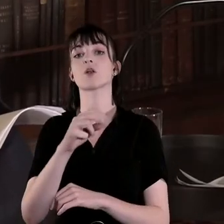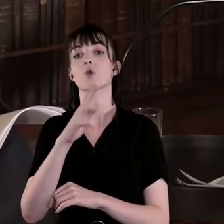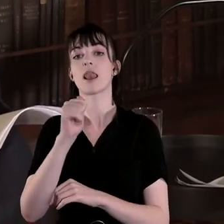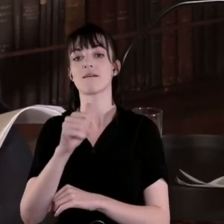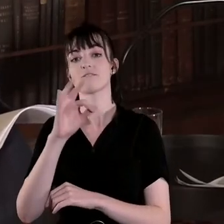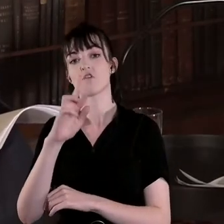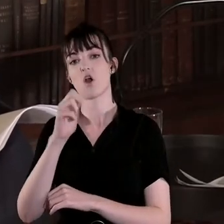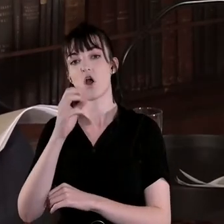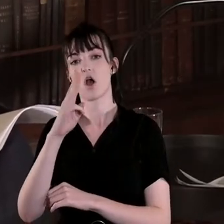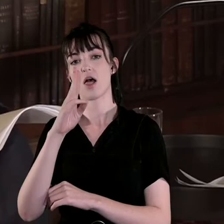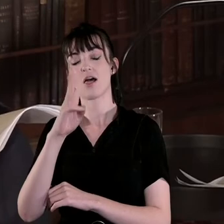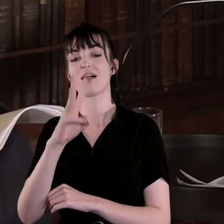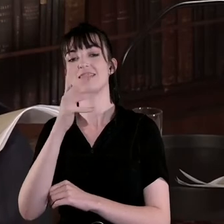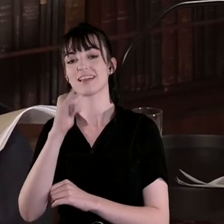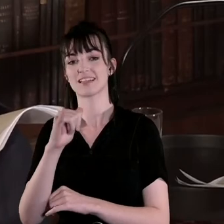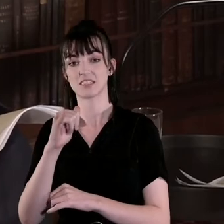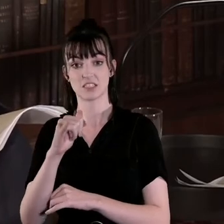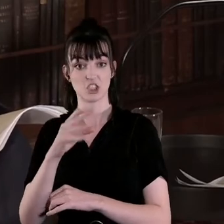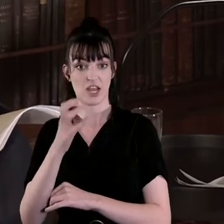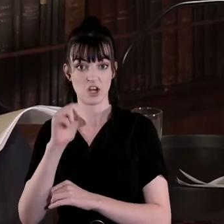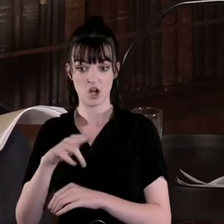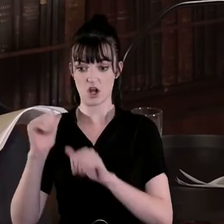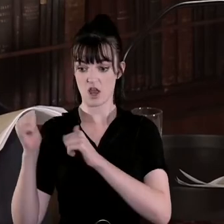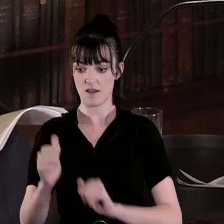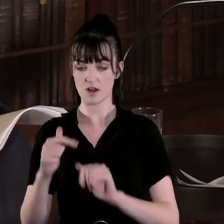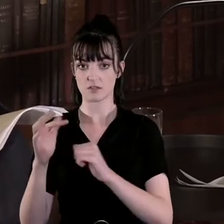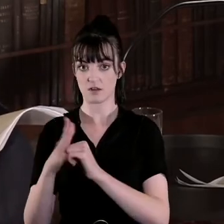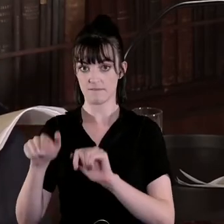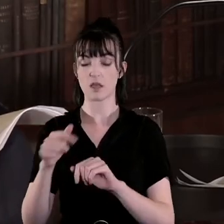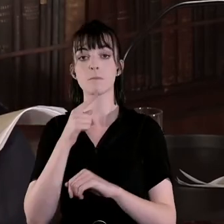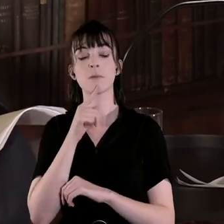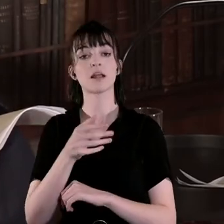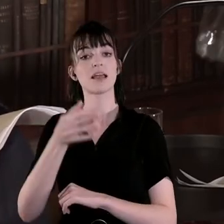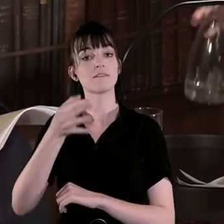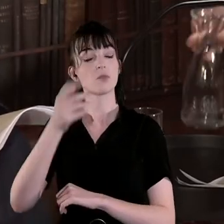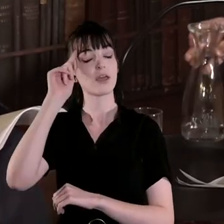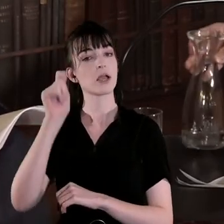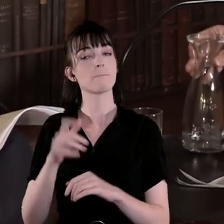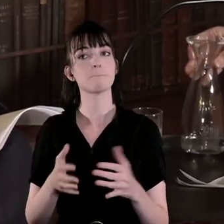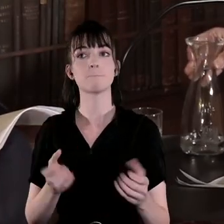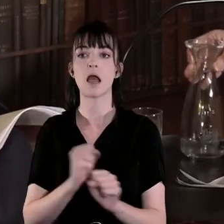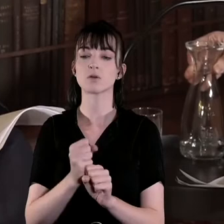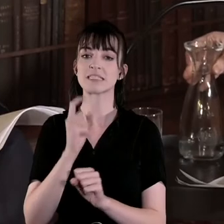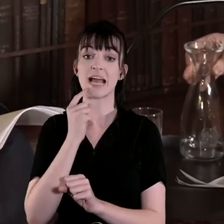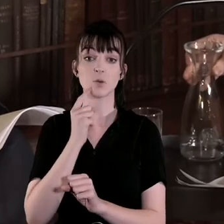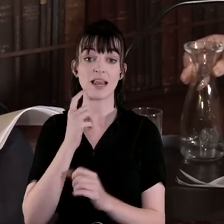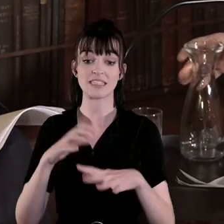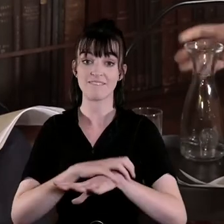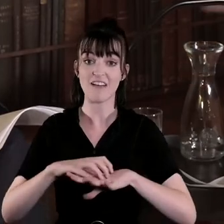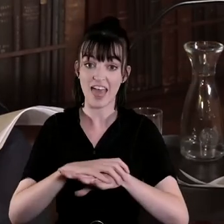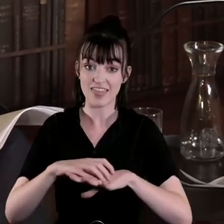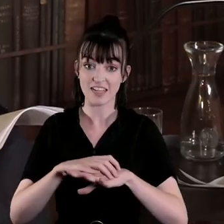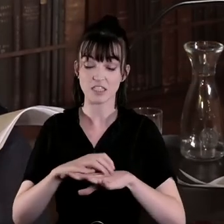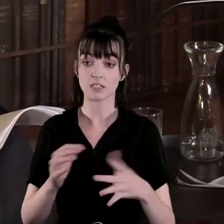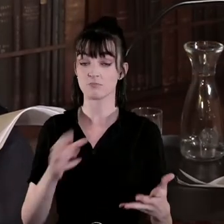gender and commemoration some of us are in that volume as well but if you think about sexuality and you think about violence if you look